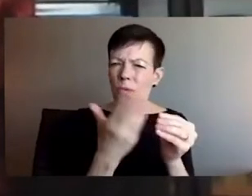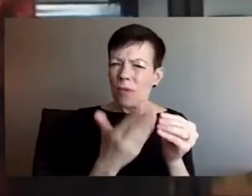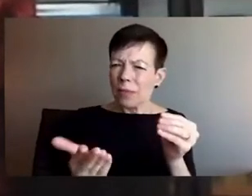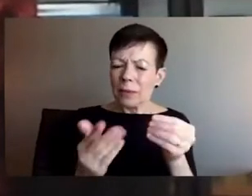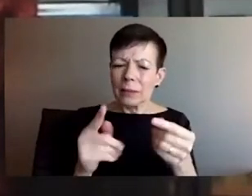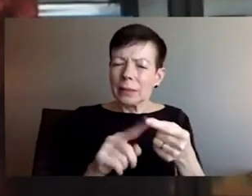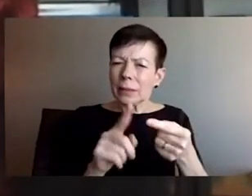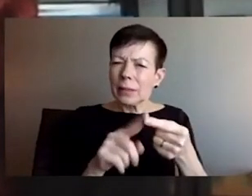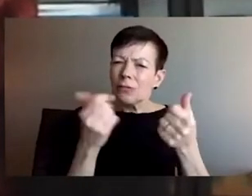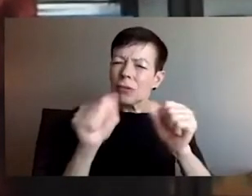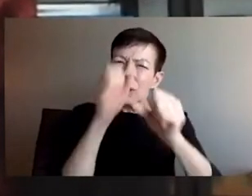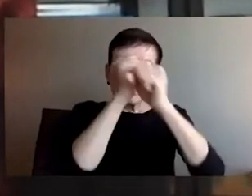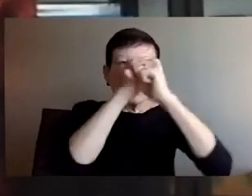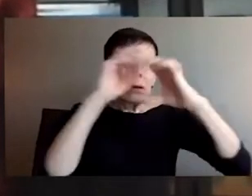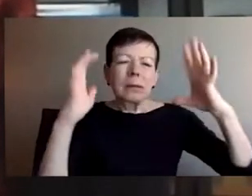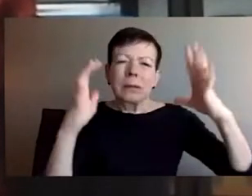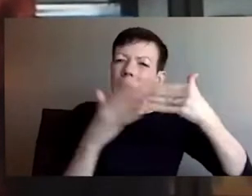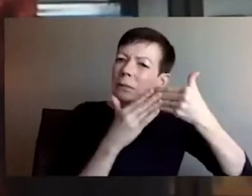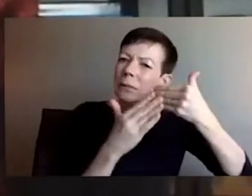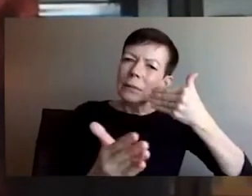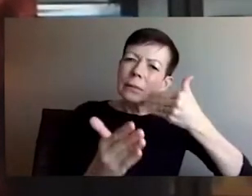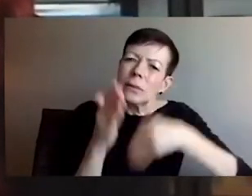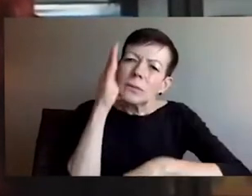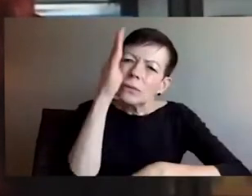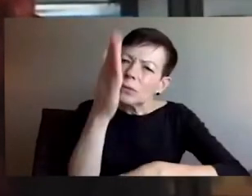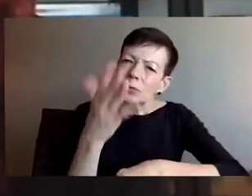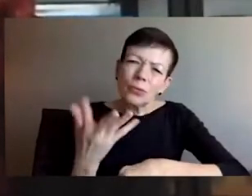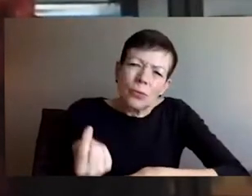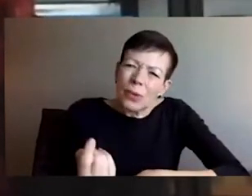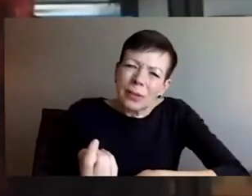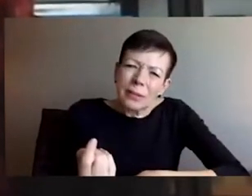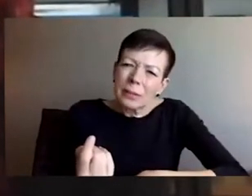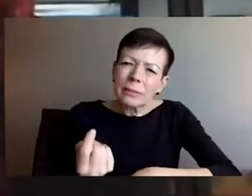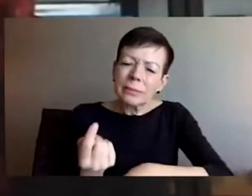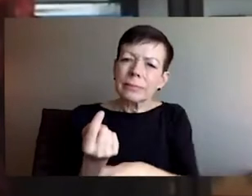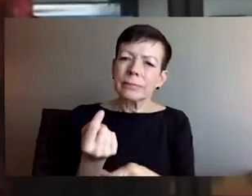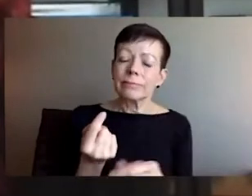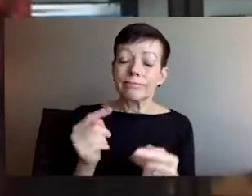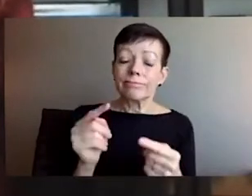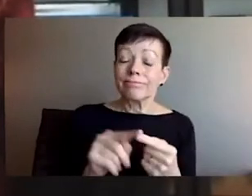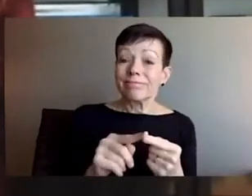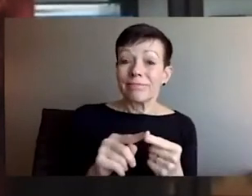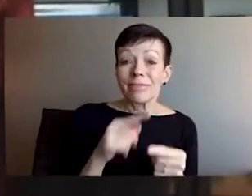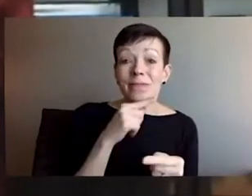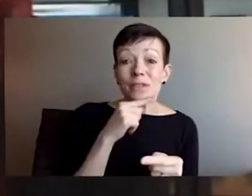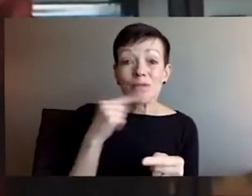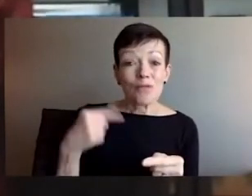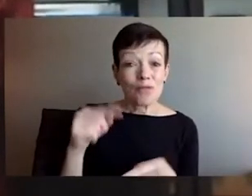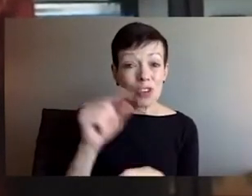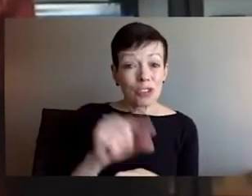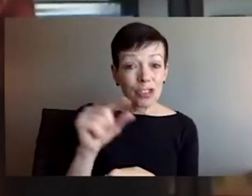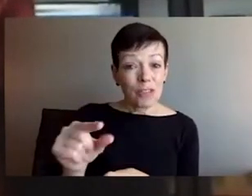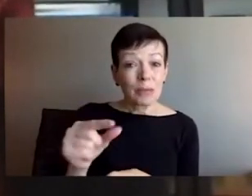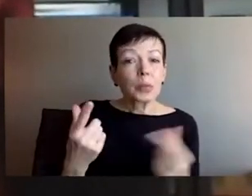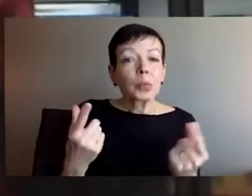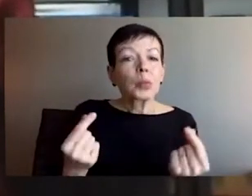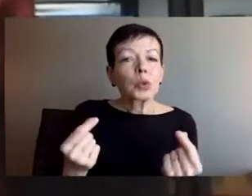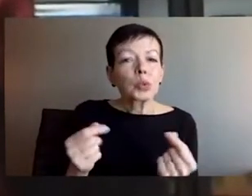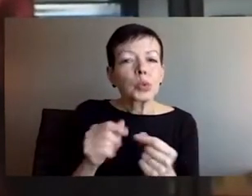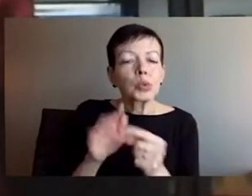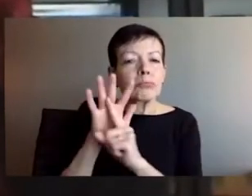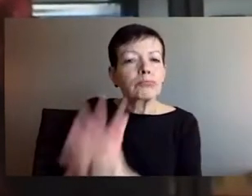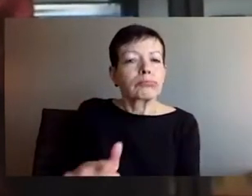civilian life, or attempted to destroy civilian life in Ukraine, I do want to call attention to another element